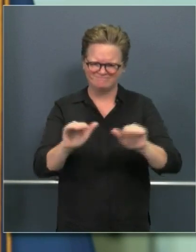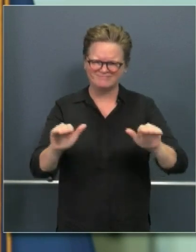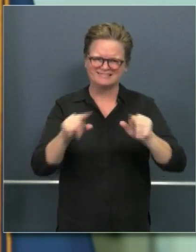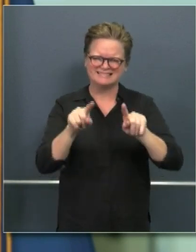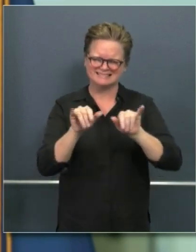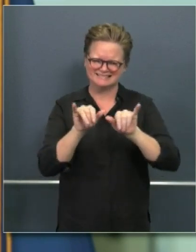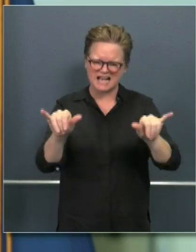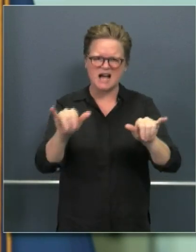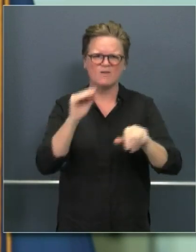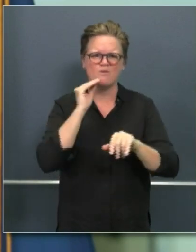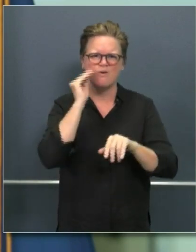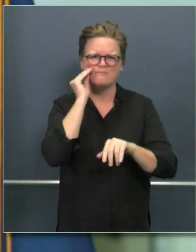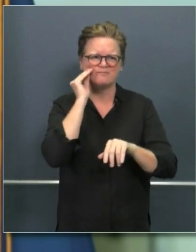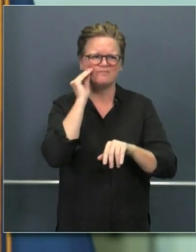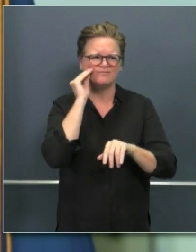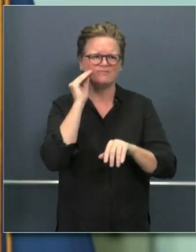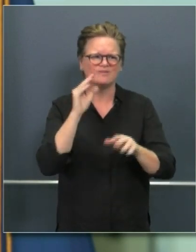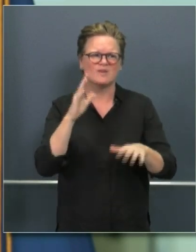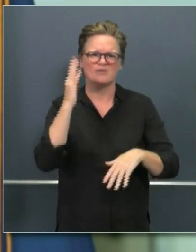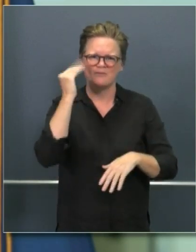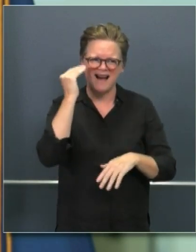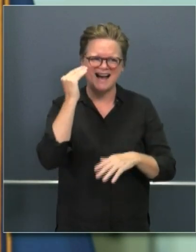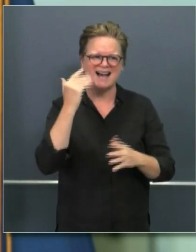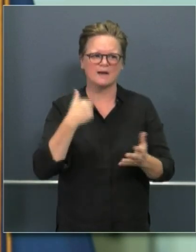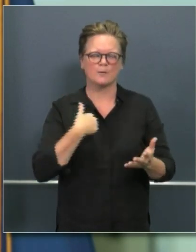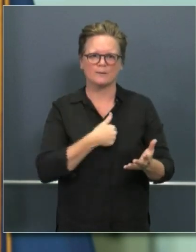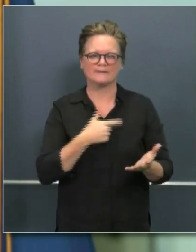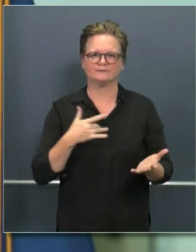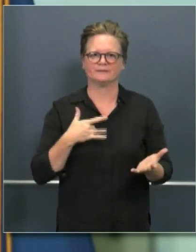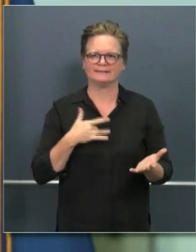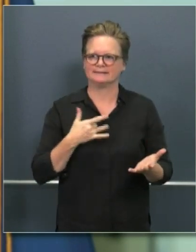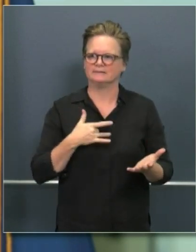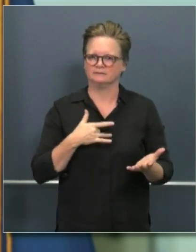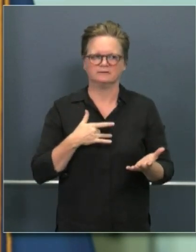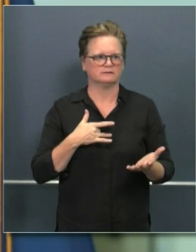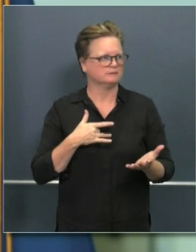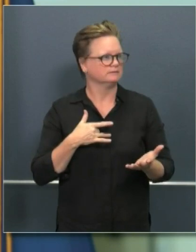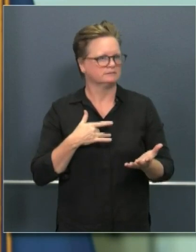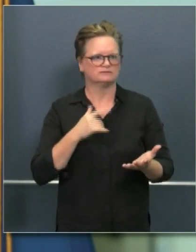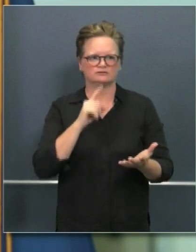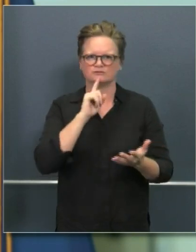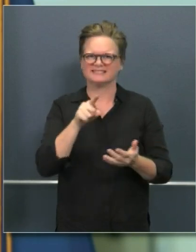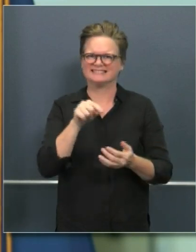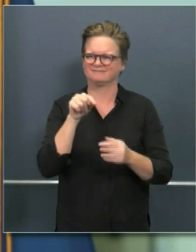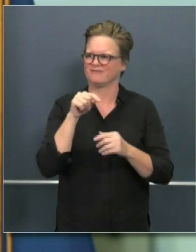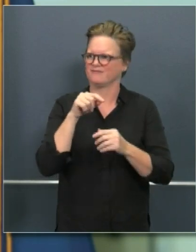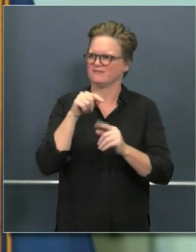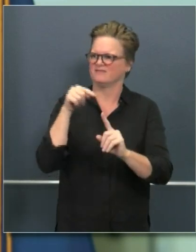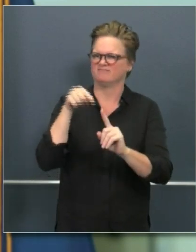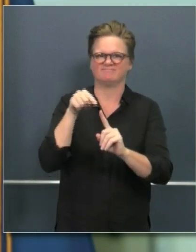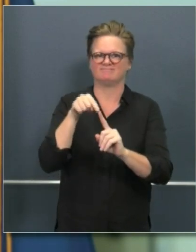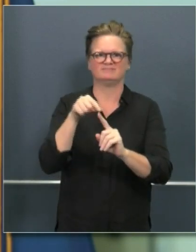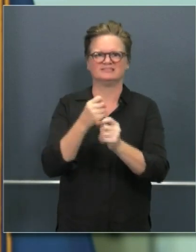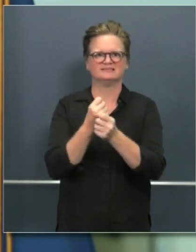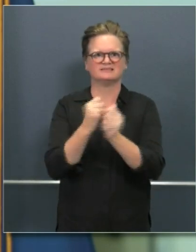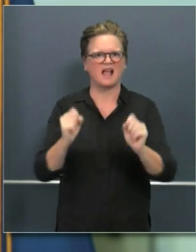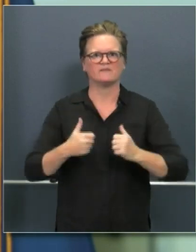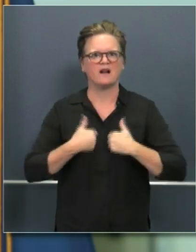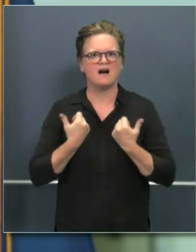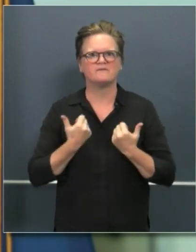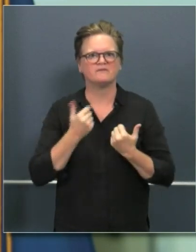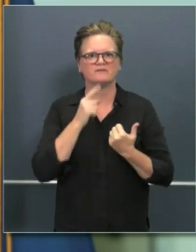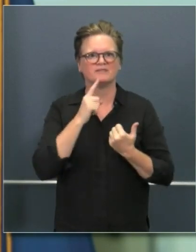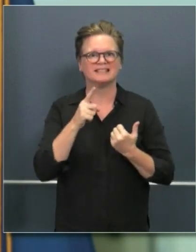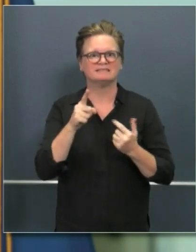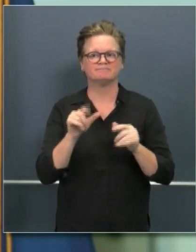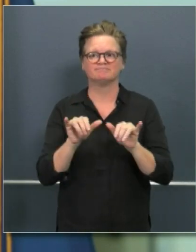we believe, but more objective minds, I think, concur that that saved lives. There's a certain point where you have to recognize you can't be in